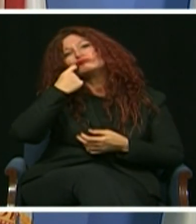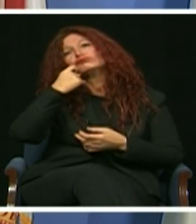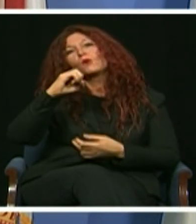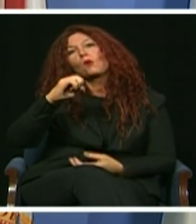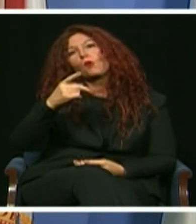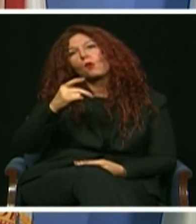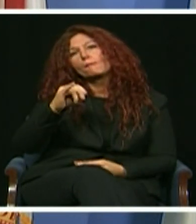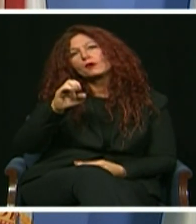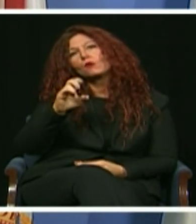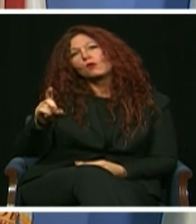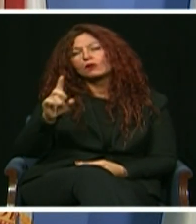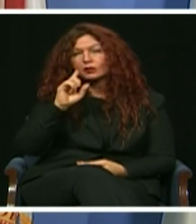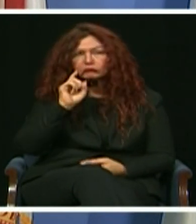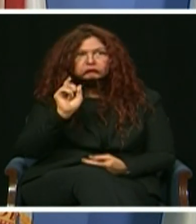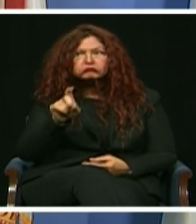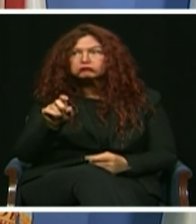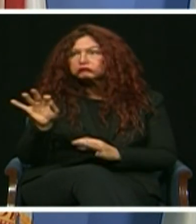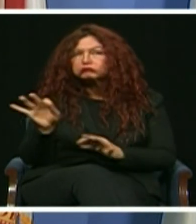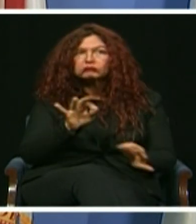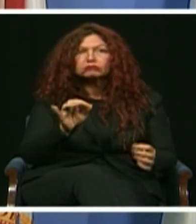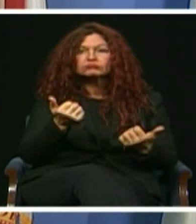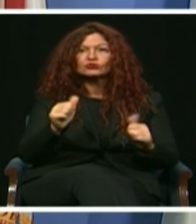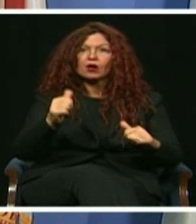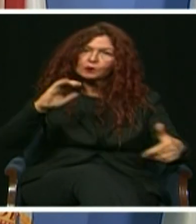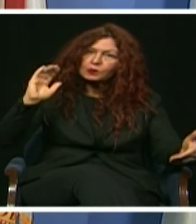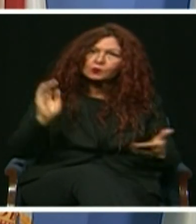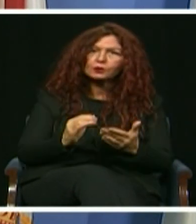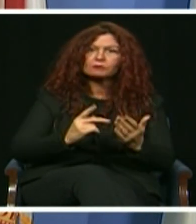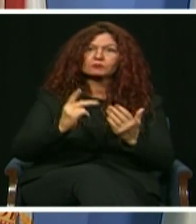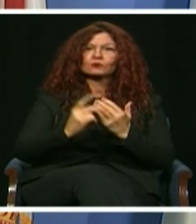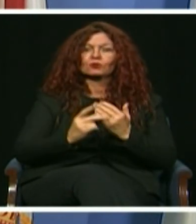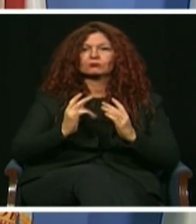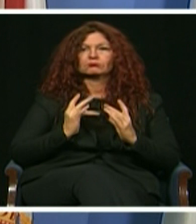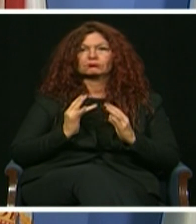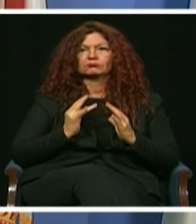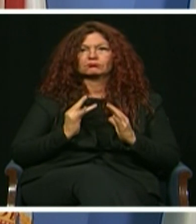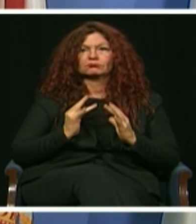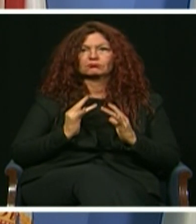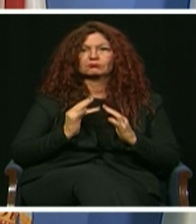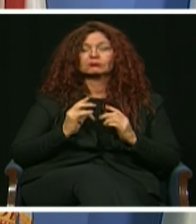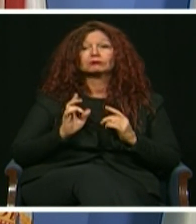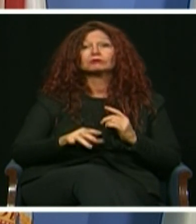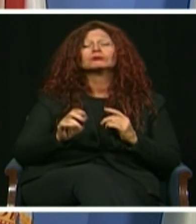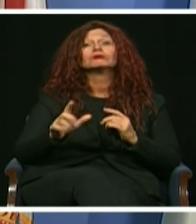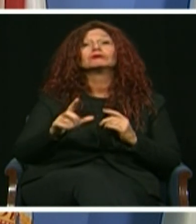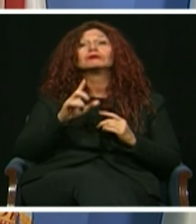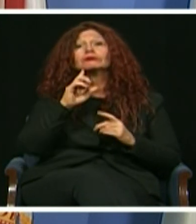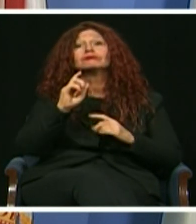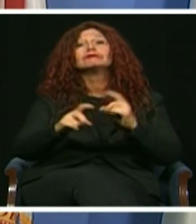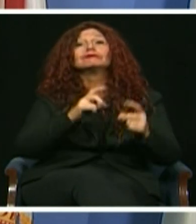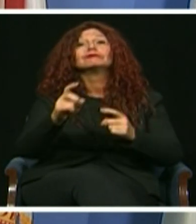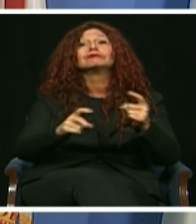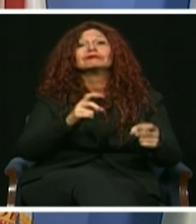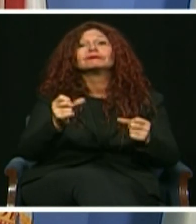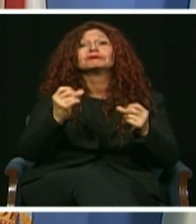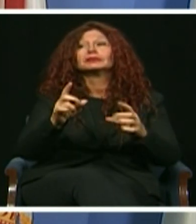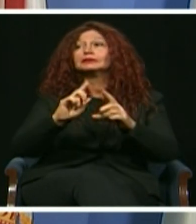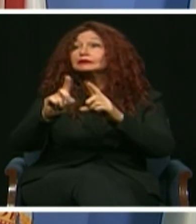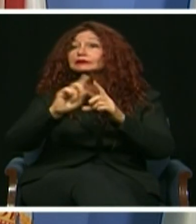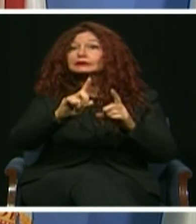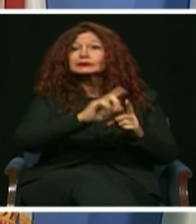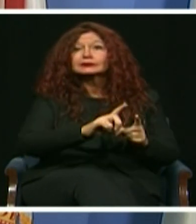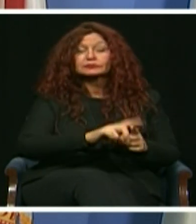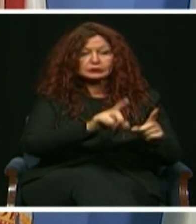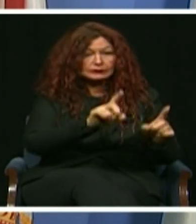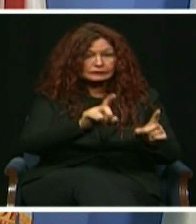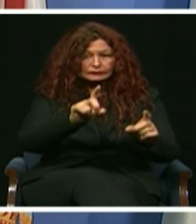And Miami-Dade's Homeless Trust under Director Victoria Millett administered more than 12,000 PCR tests to sheltered and